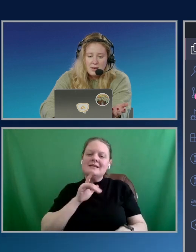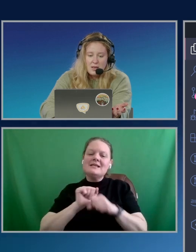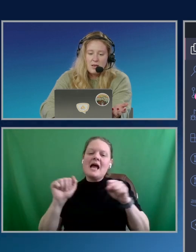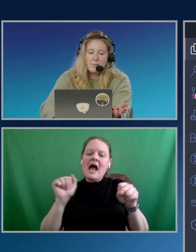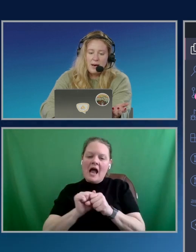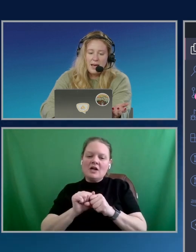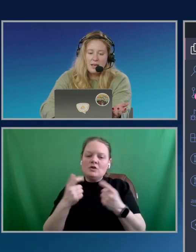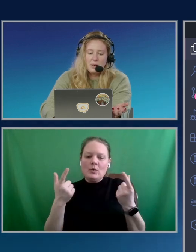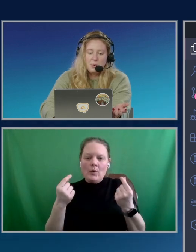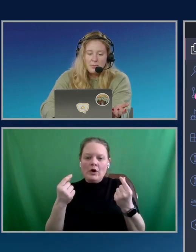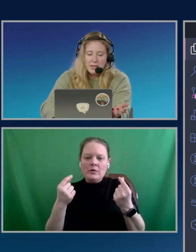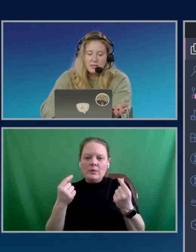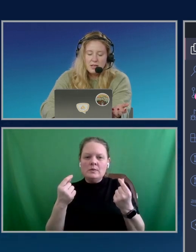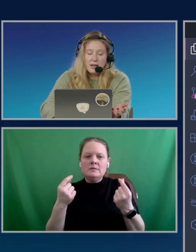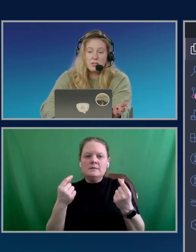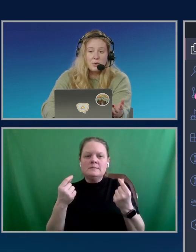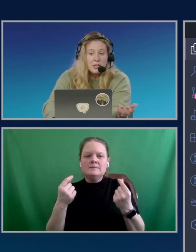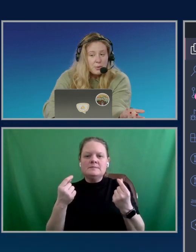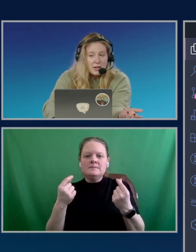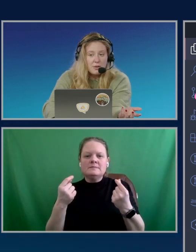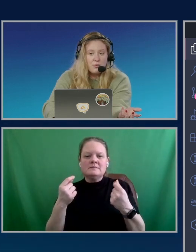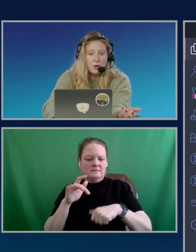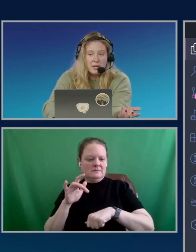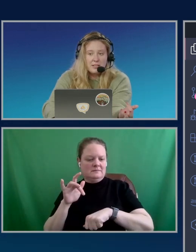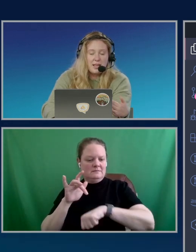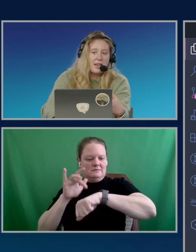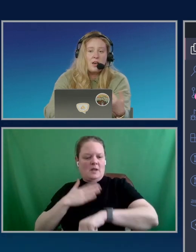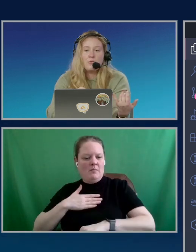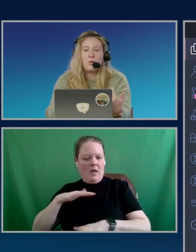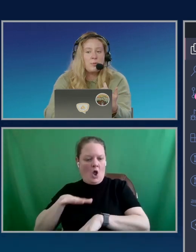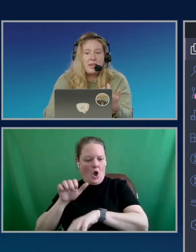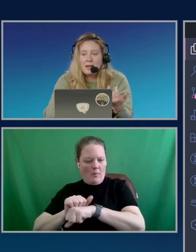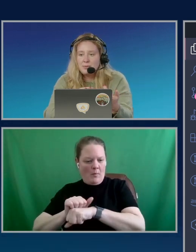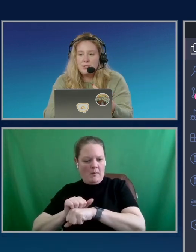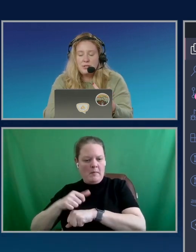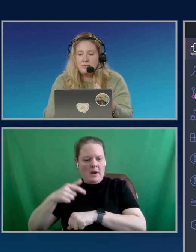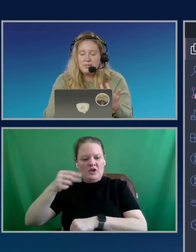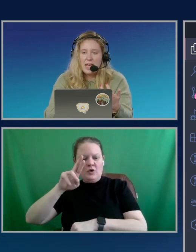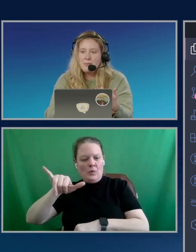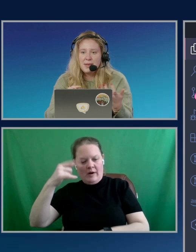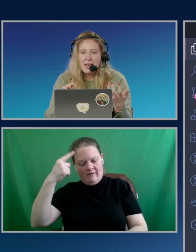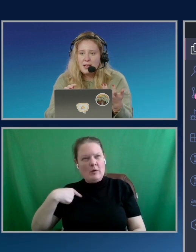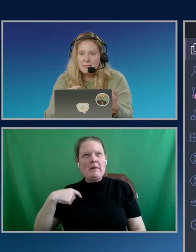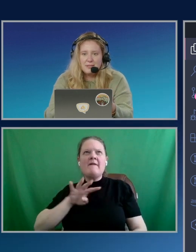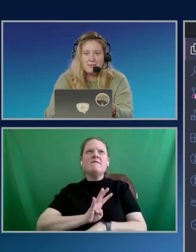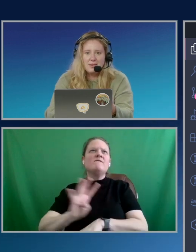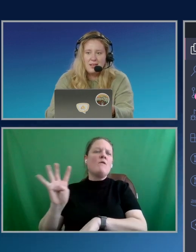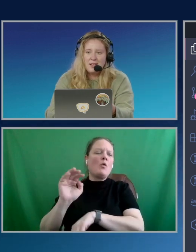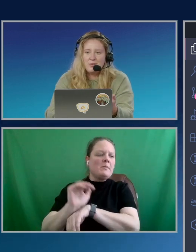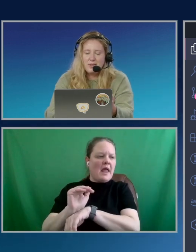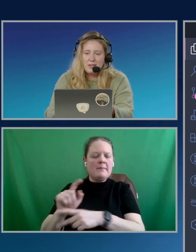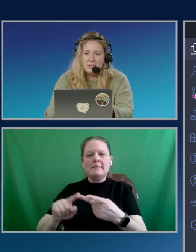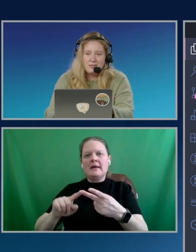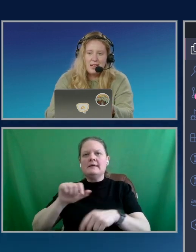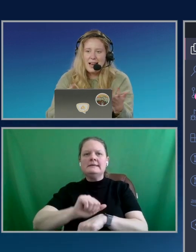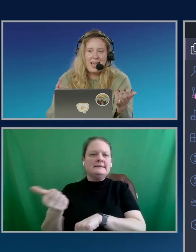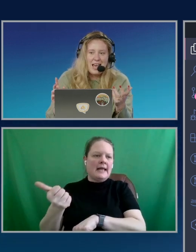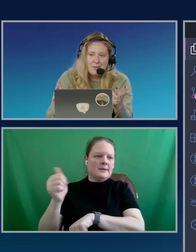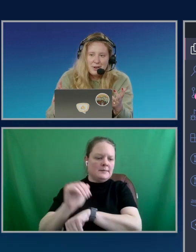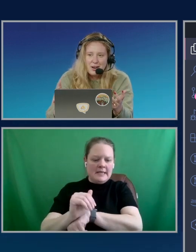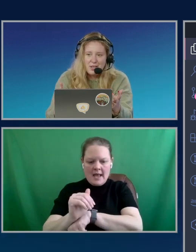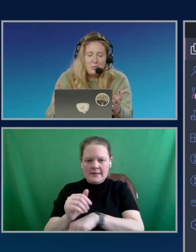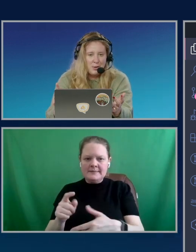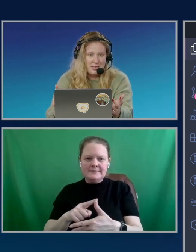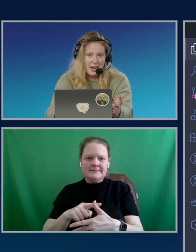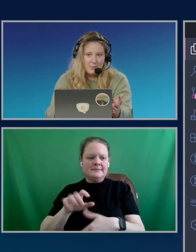hit my appointments. And it's going to query them for me and say, 4 p.m., 10 p.m. and 9